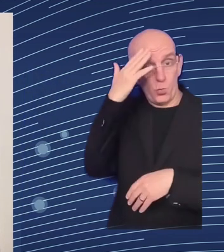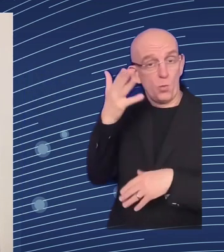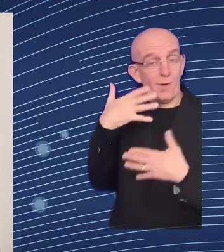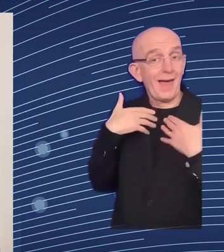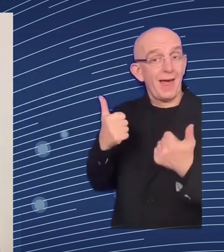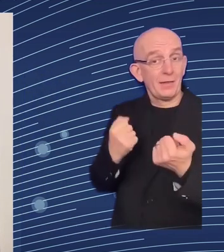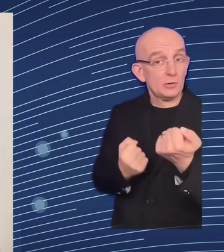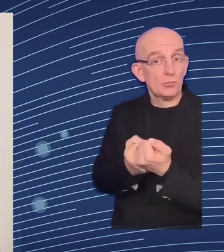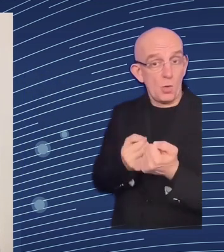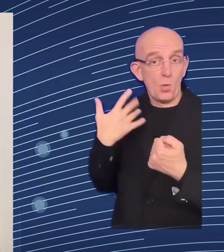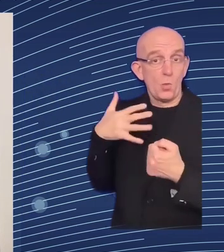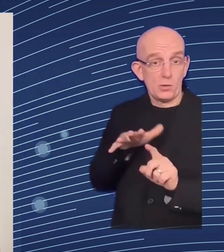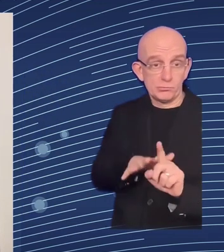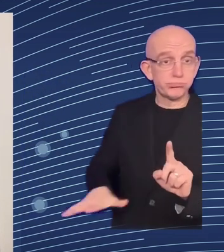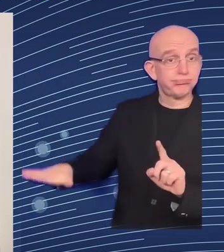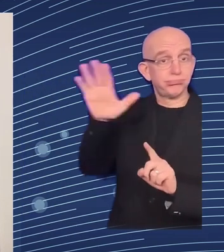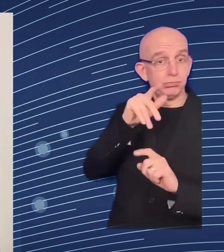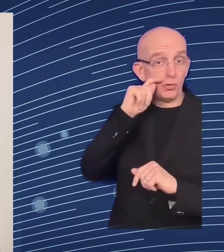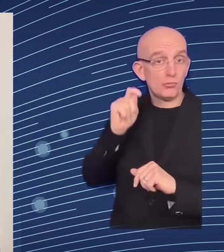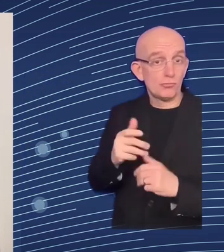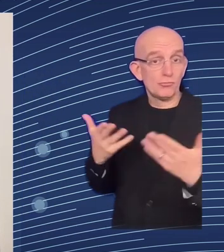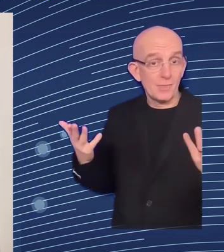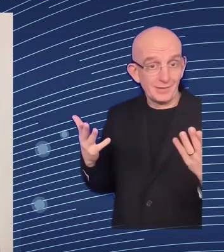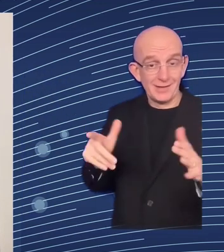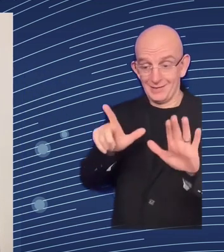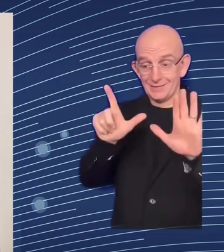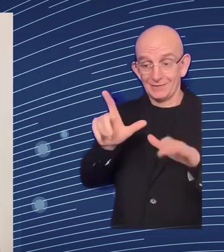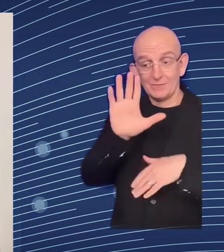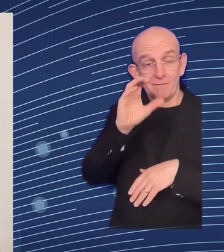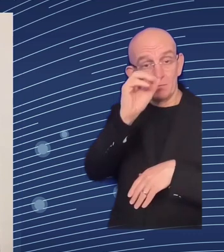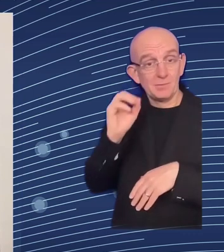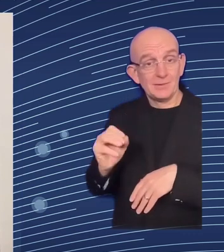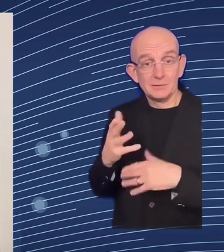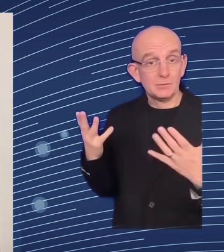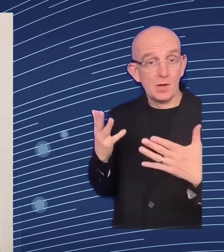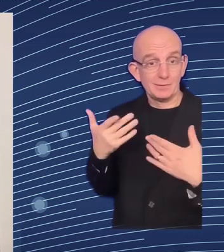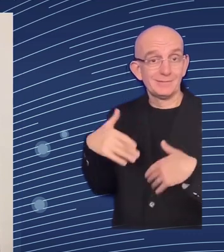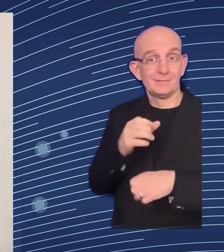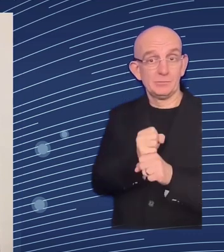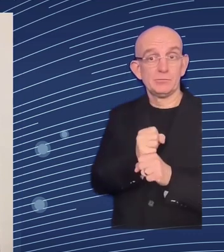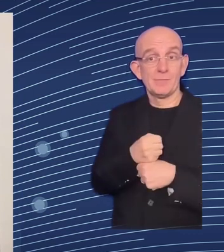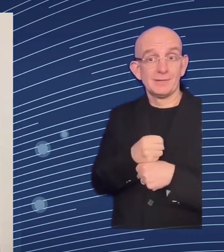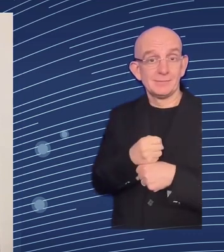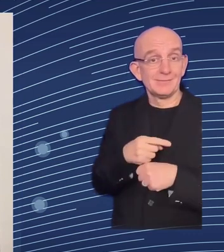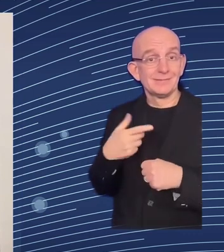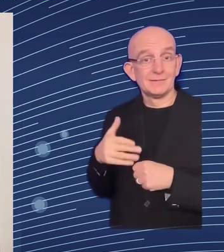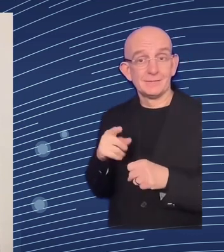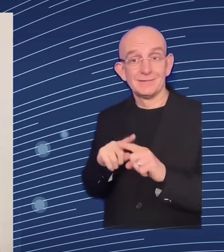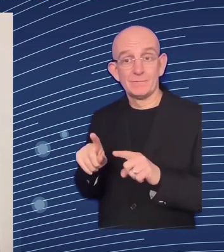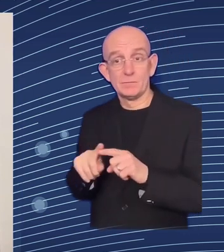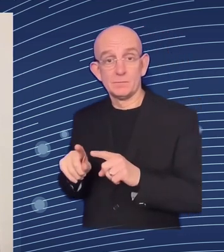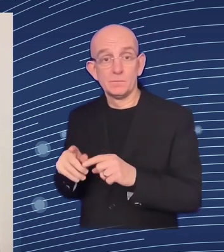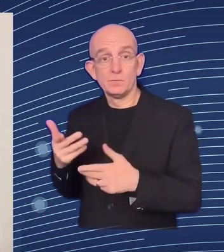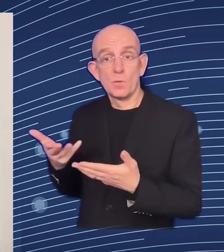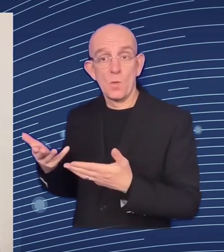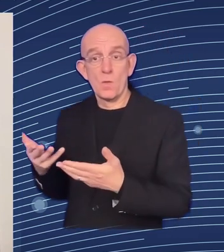who estimates up to 10 million of people are at risk of mental health problems under the all ukrainian